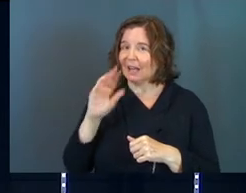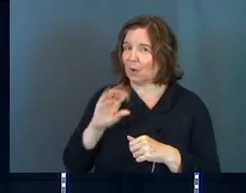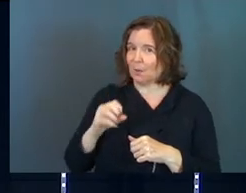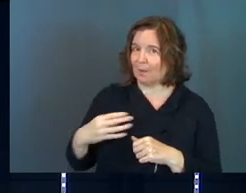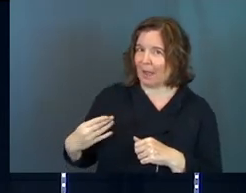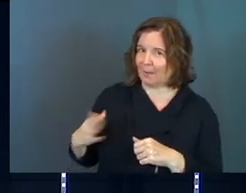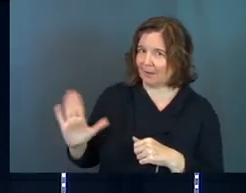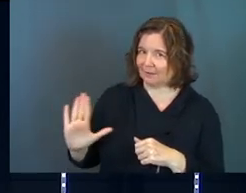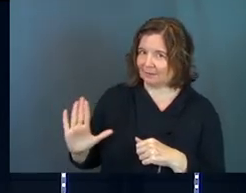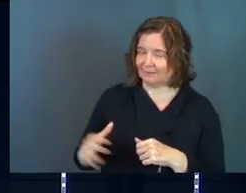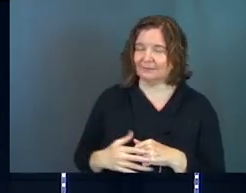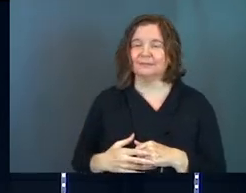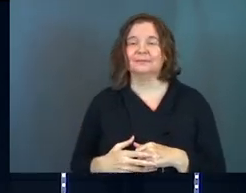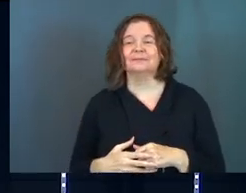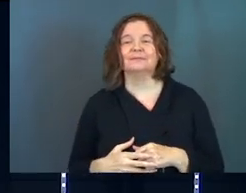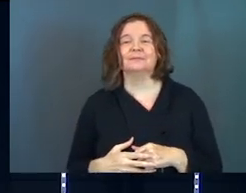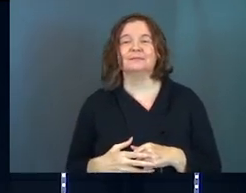Obama.